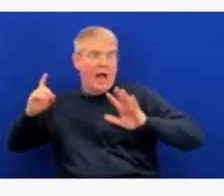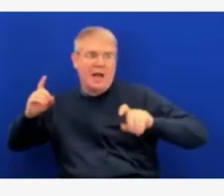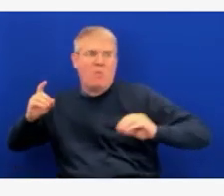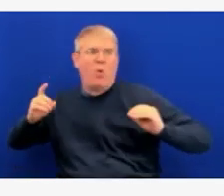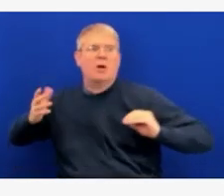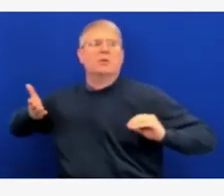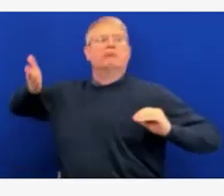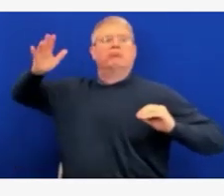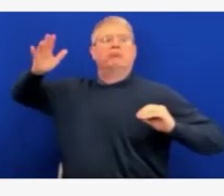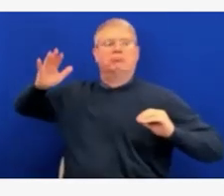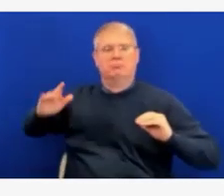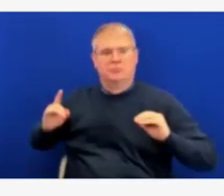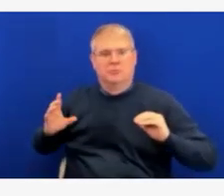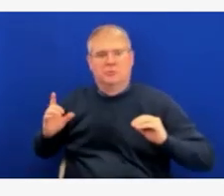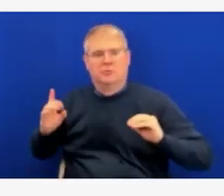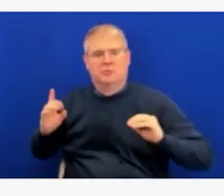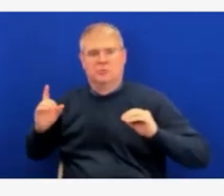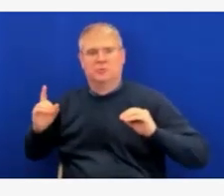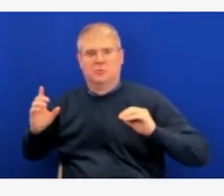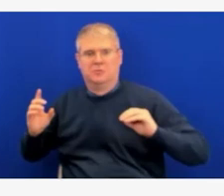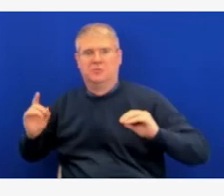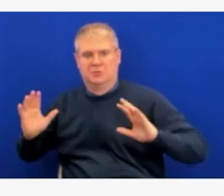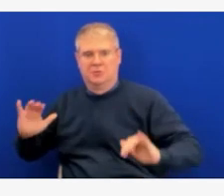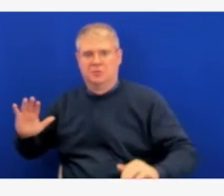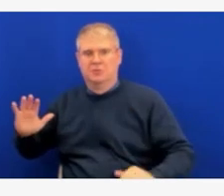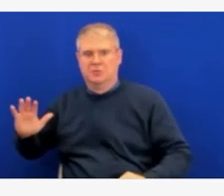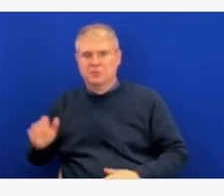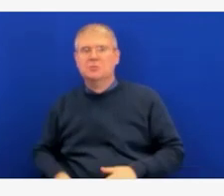Okay, our next question is going to come from Betsy Russell.